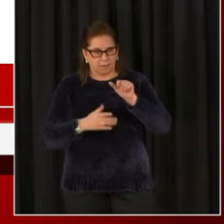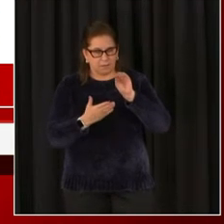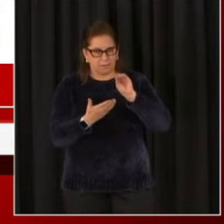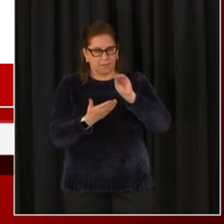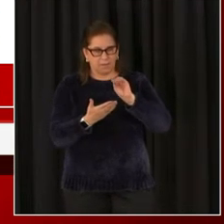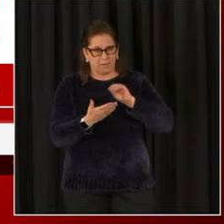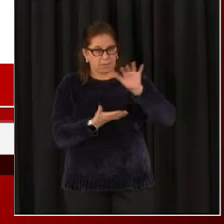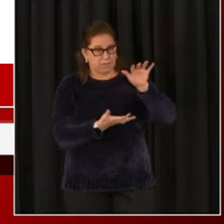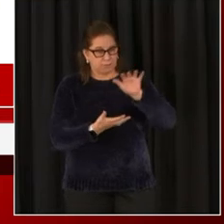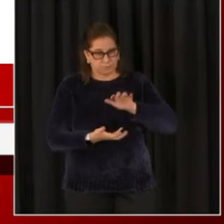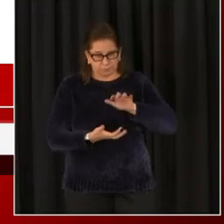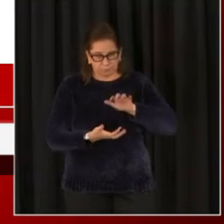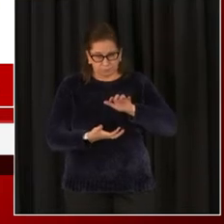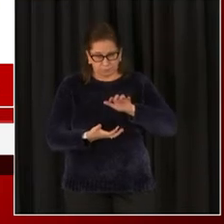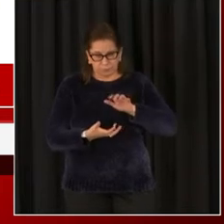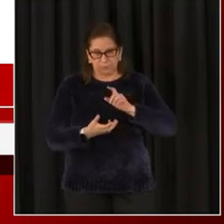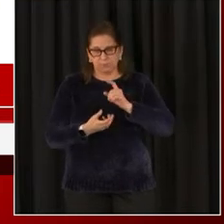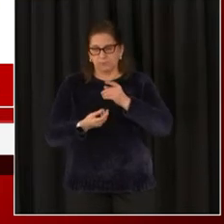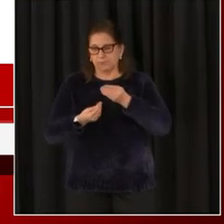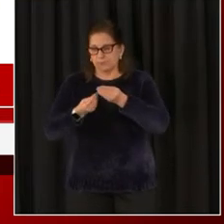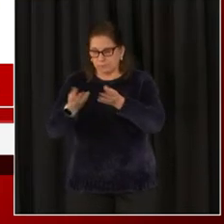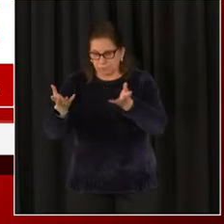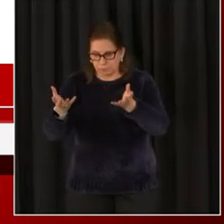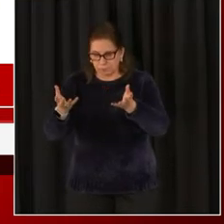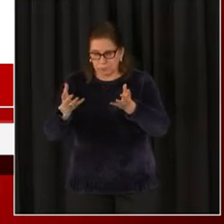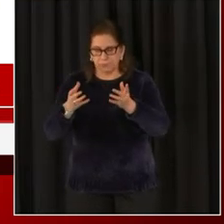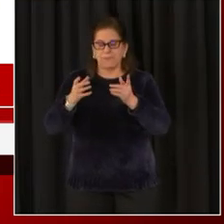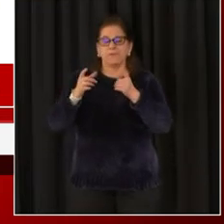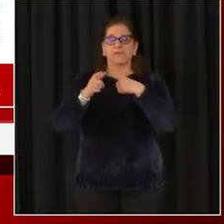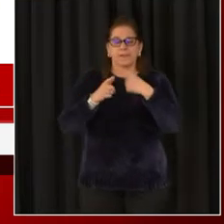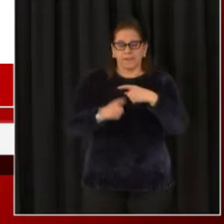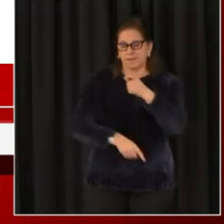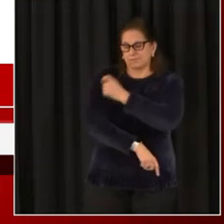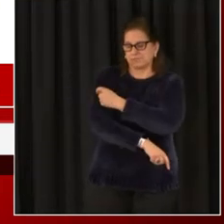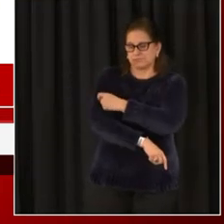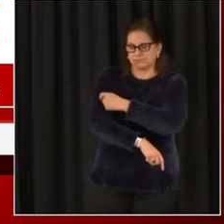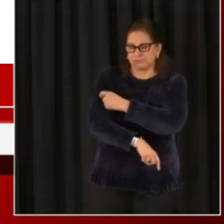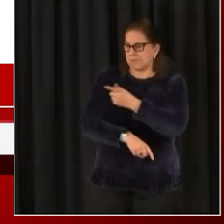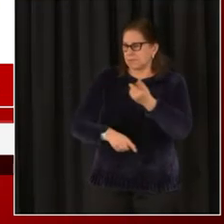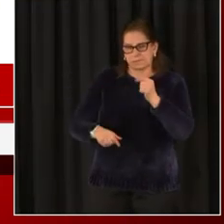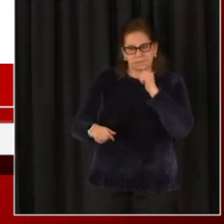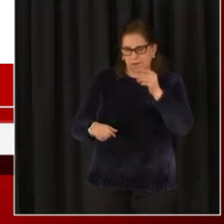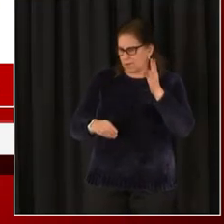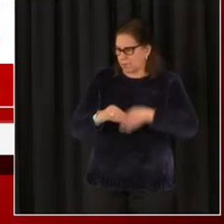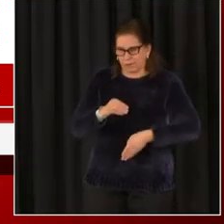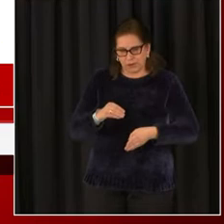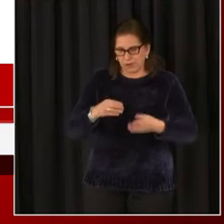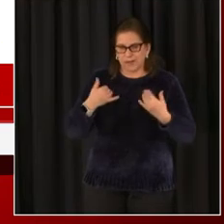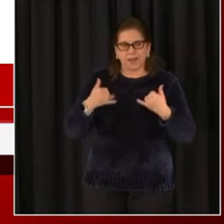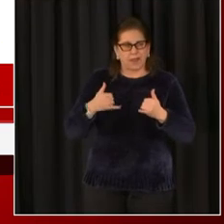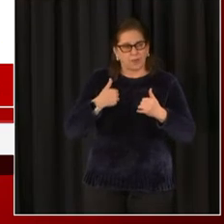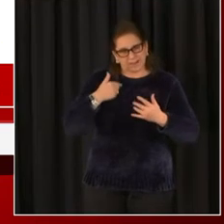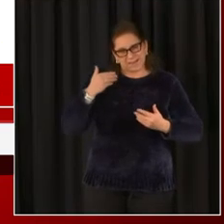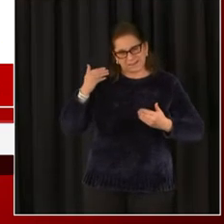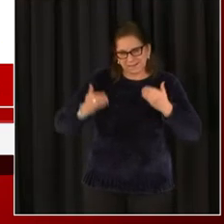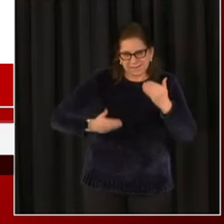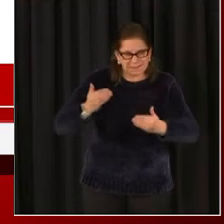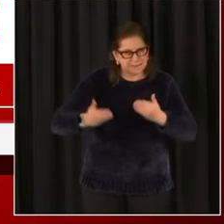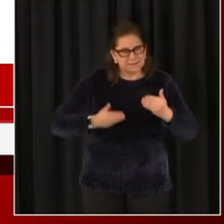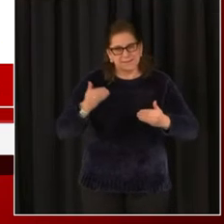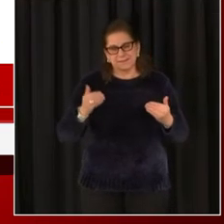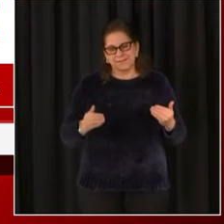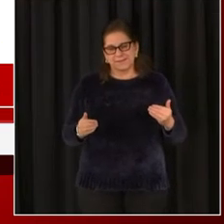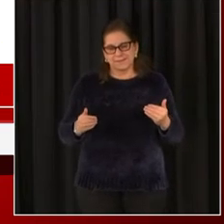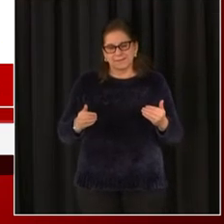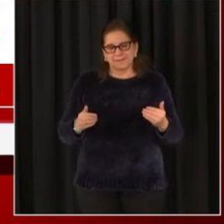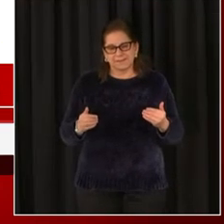away. It's impossible for it to, it won't go away until the program is over. Because when you look at administered, you have to